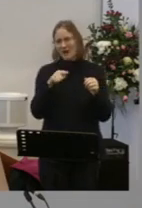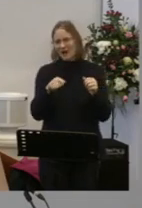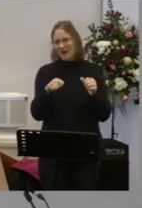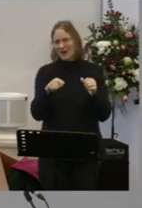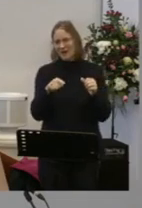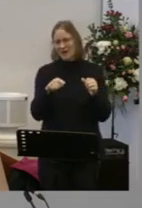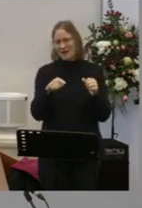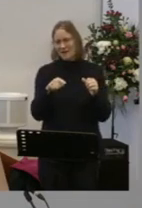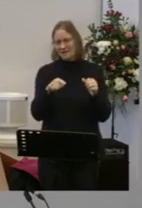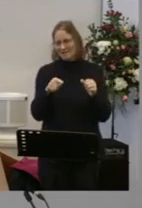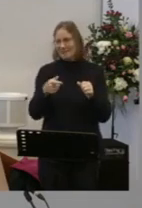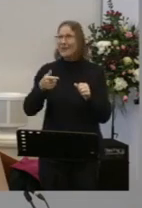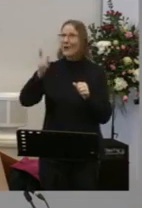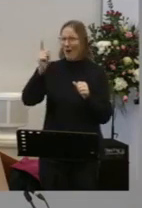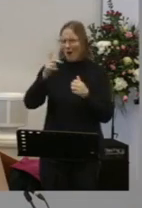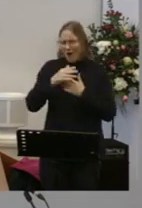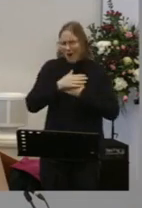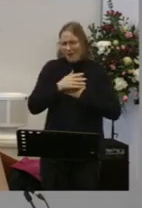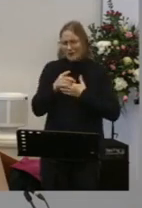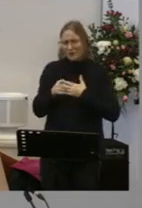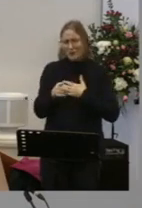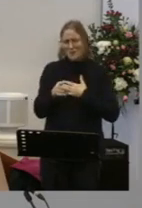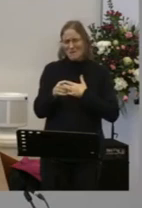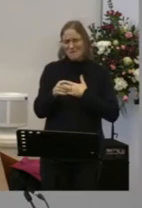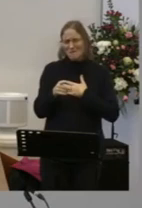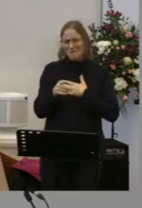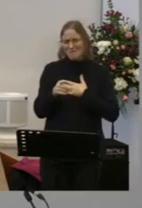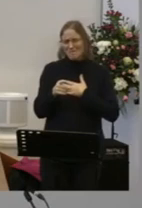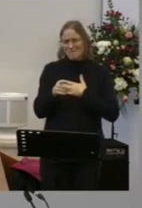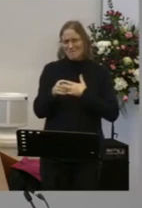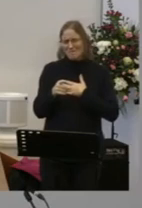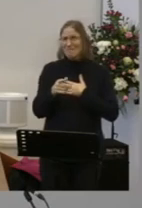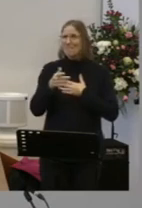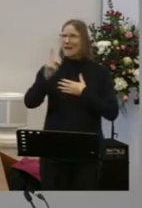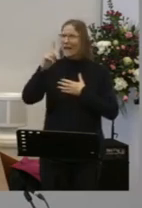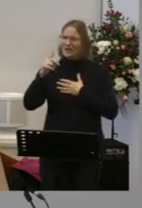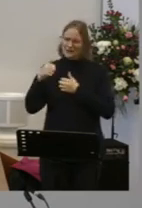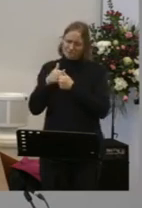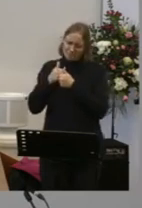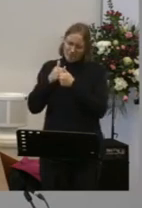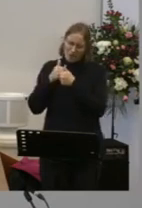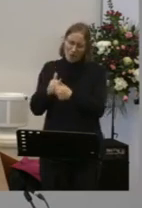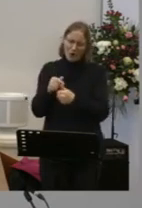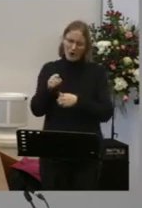God loves you He's on your side